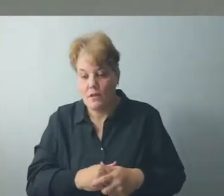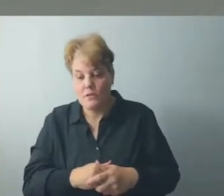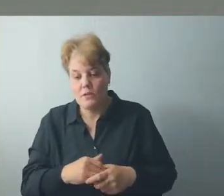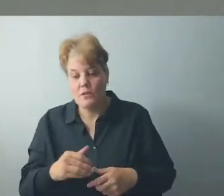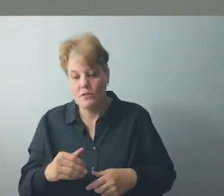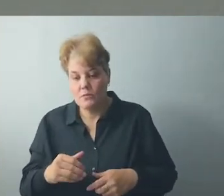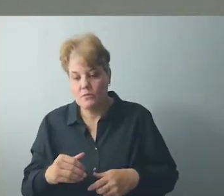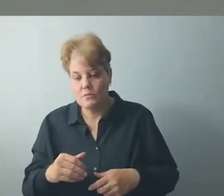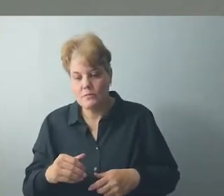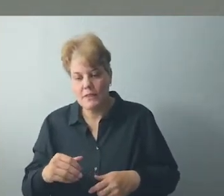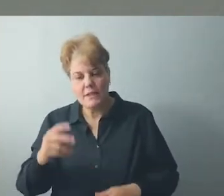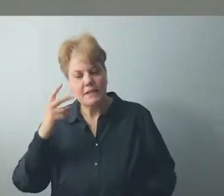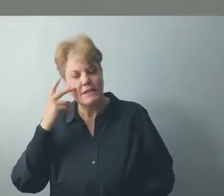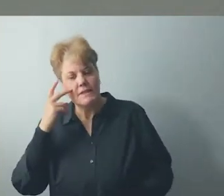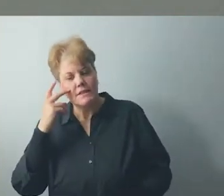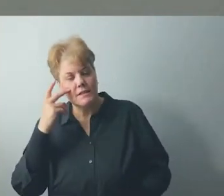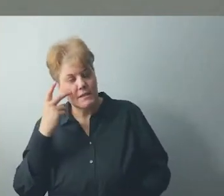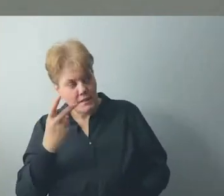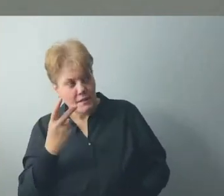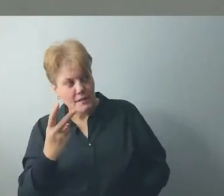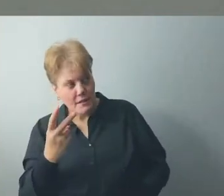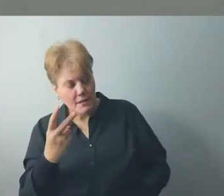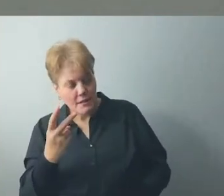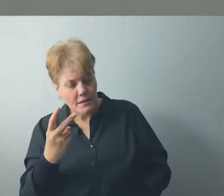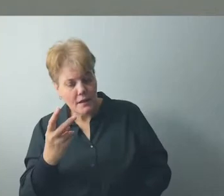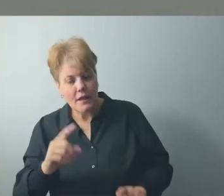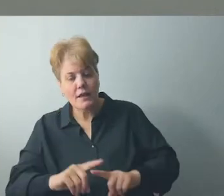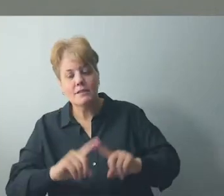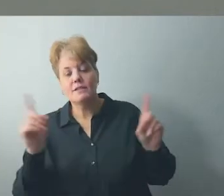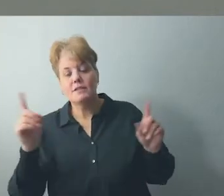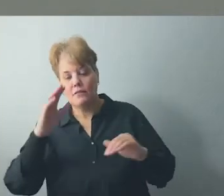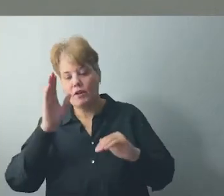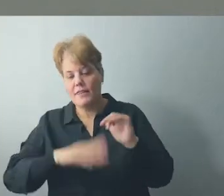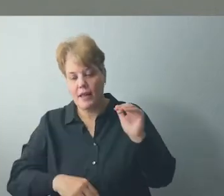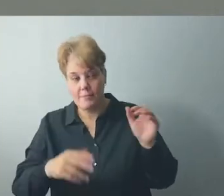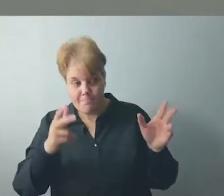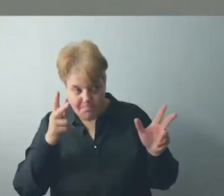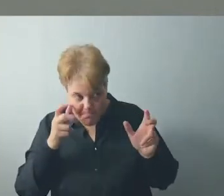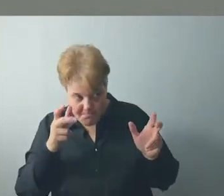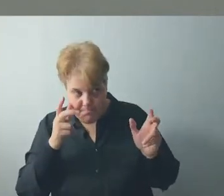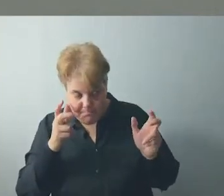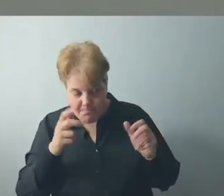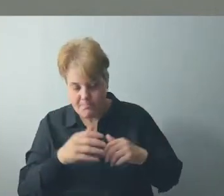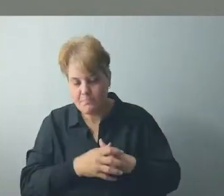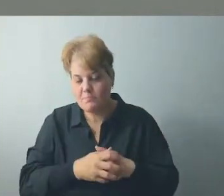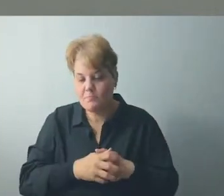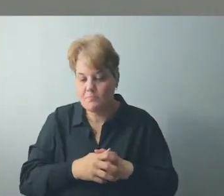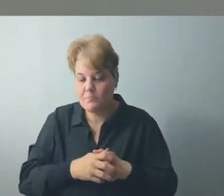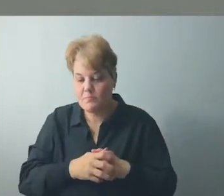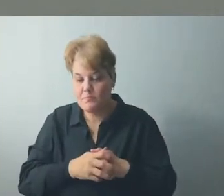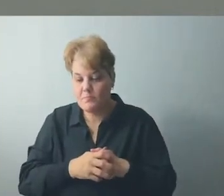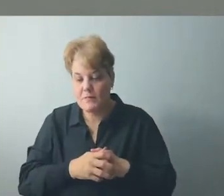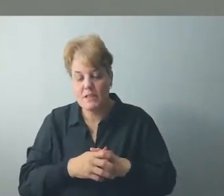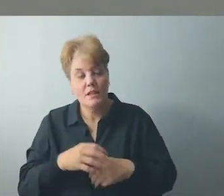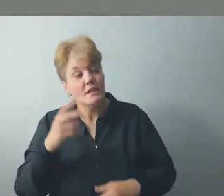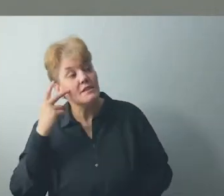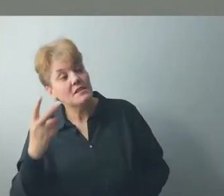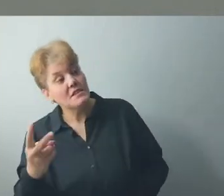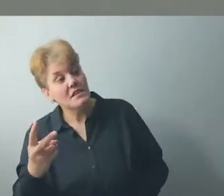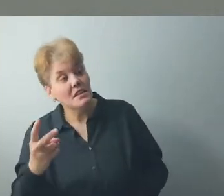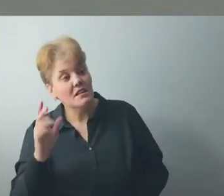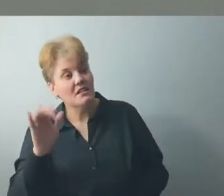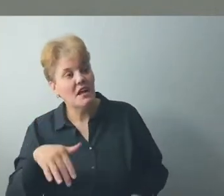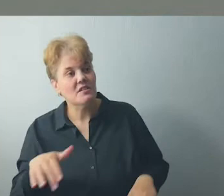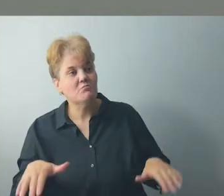To hear is to perceive with the ear the sound made by someone or something. Basically, you are aware of the